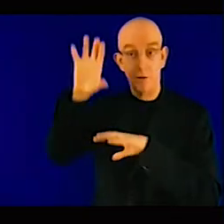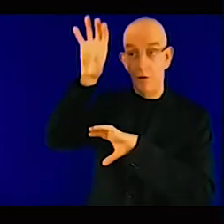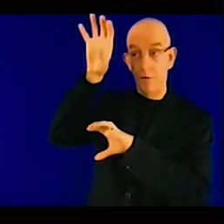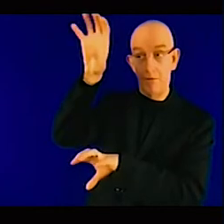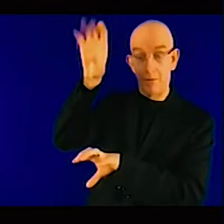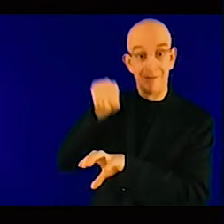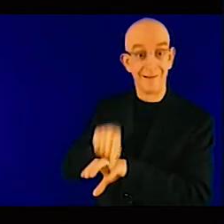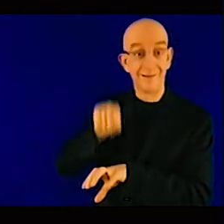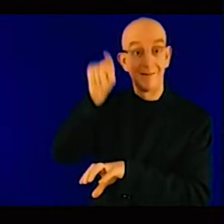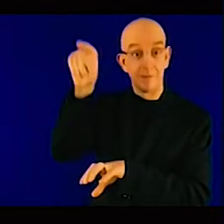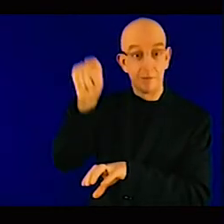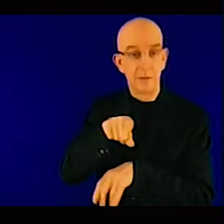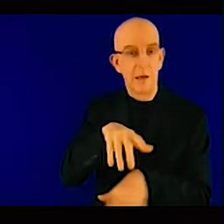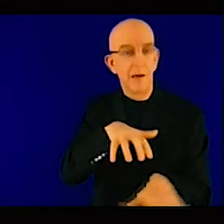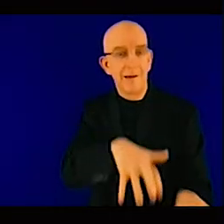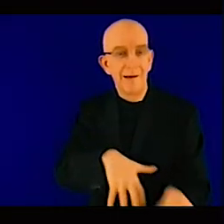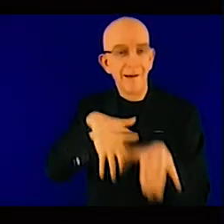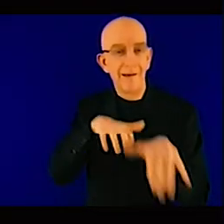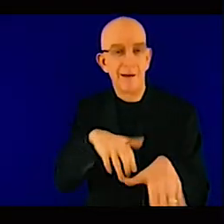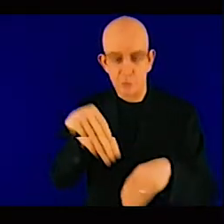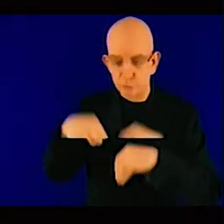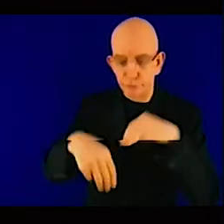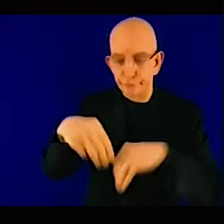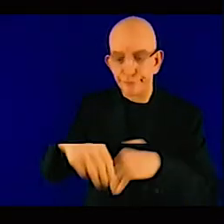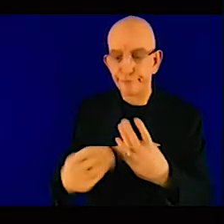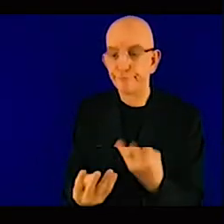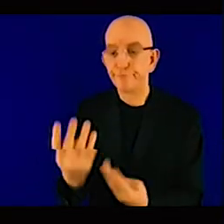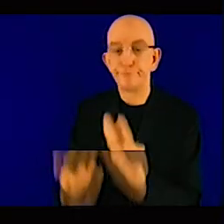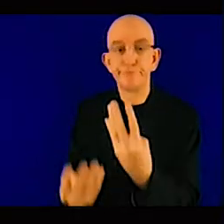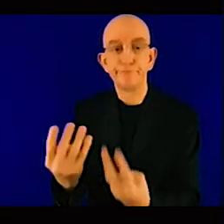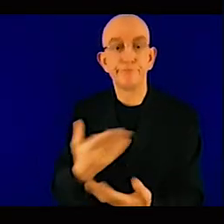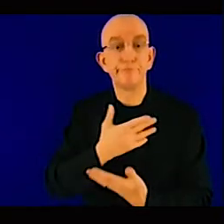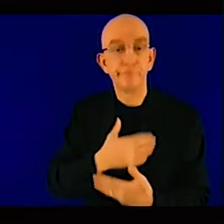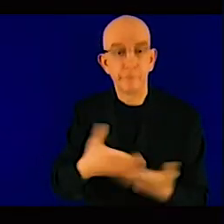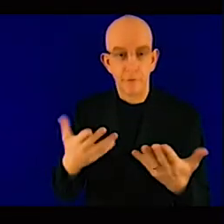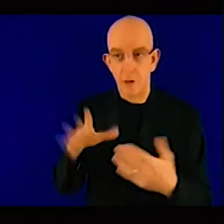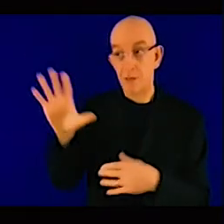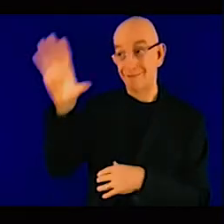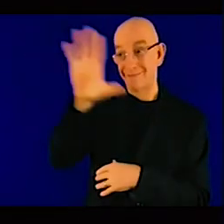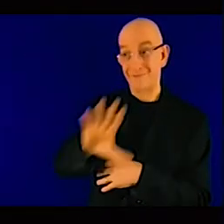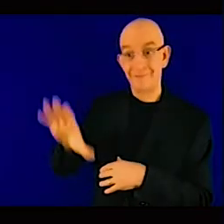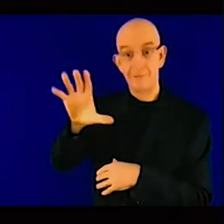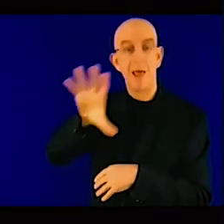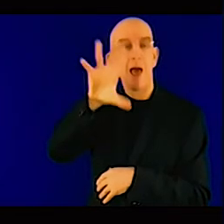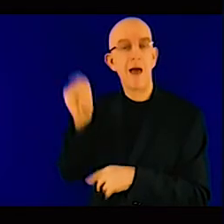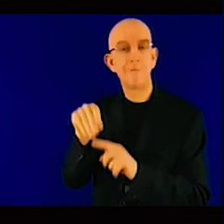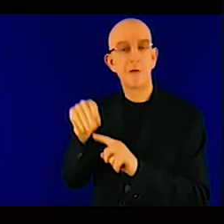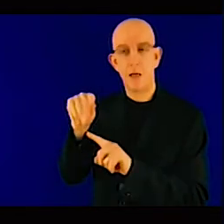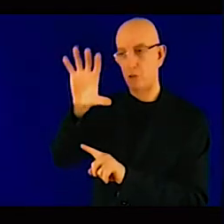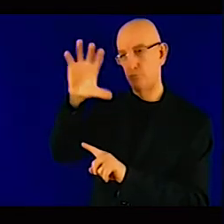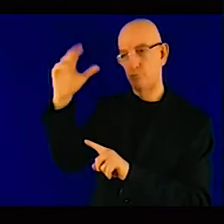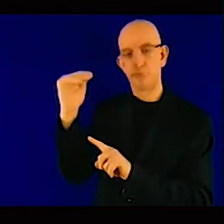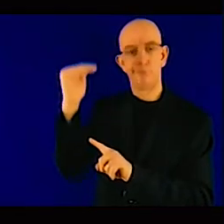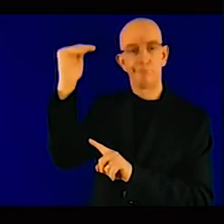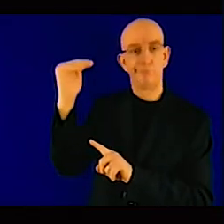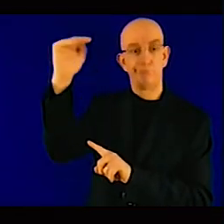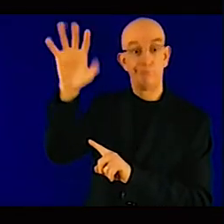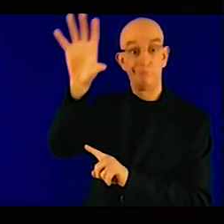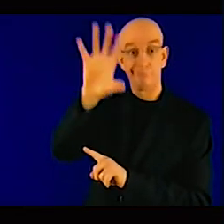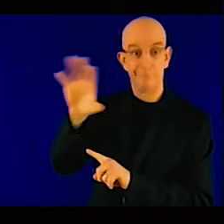it six months later in the southern hemisphere. So that this crop is available in the Africa continent, the whole year.